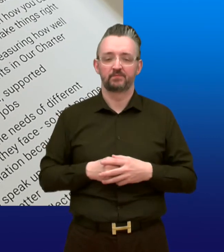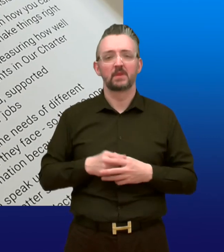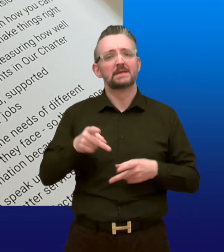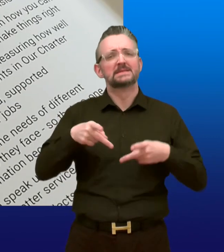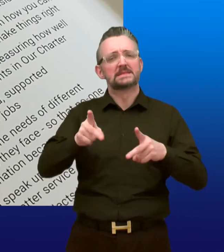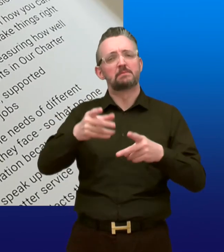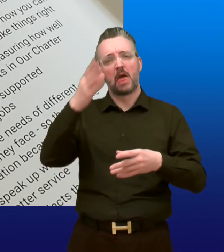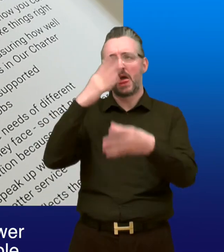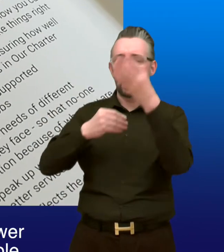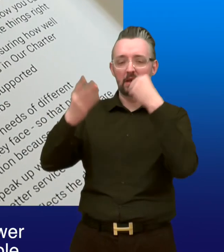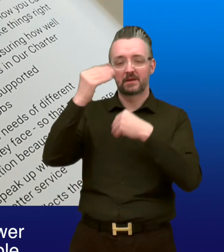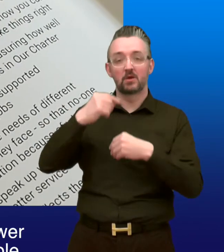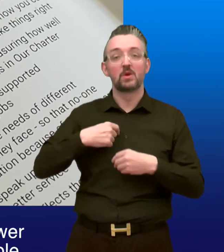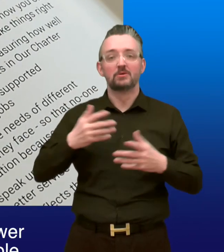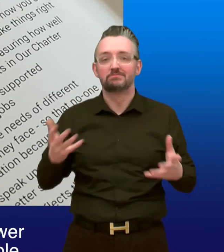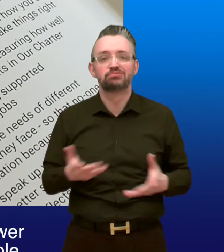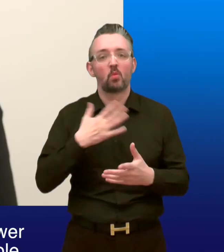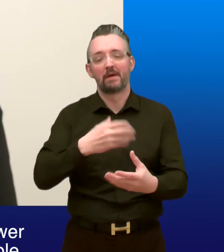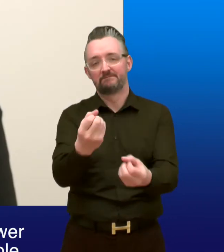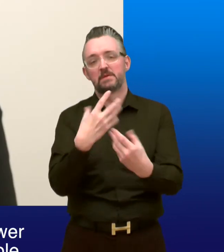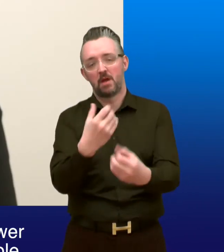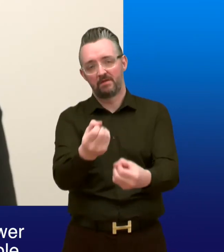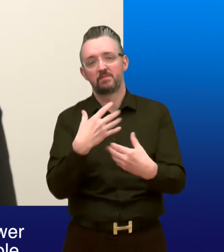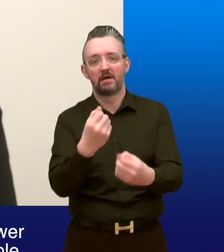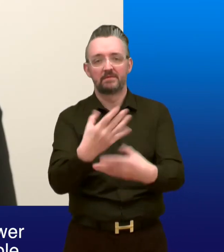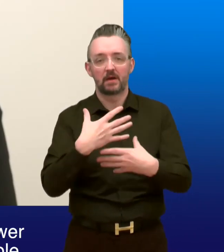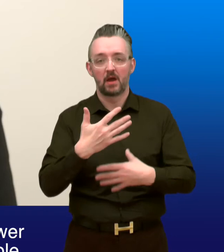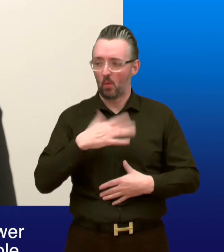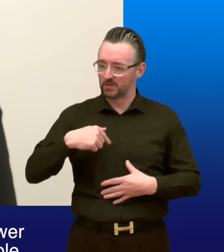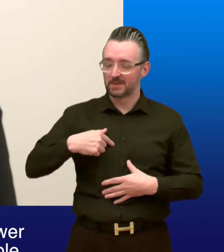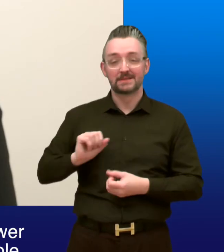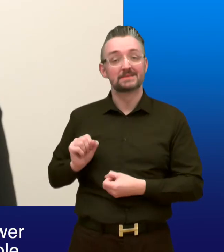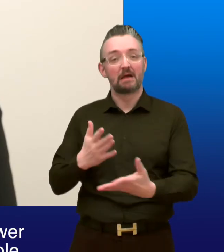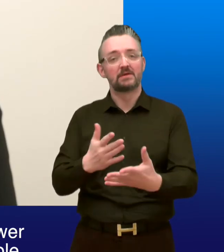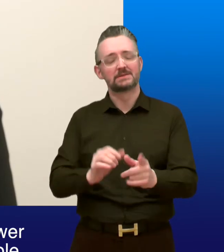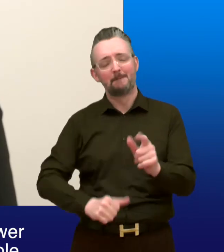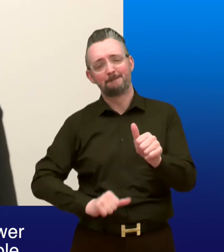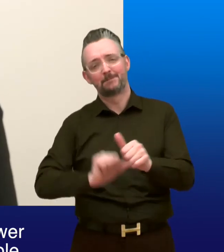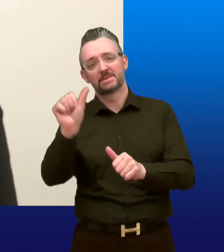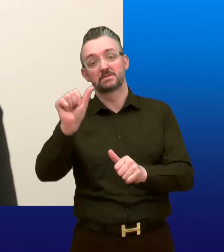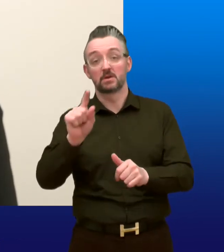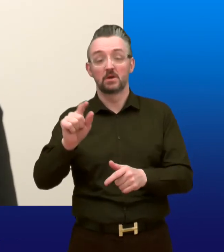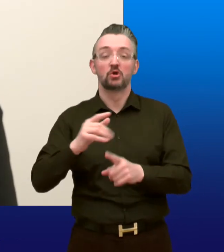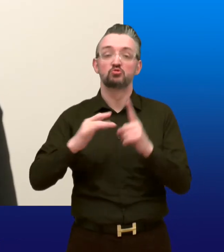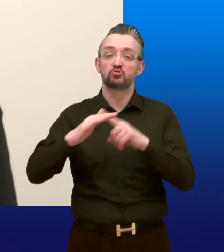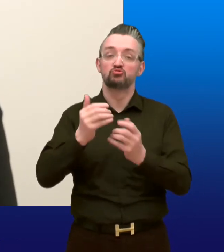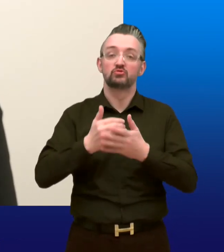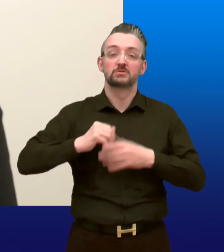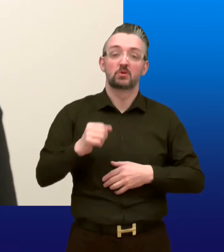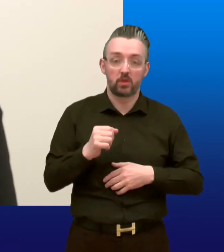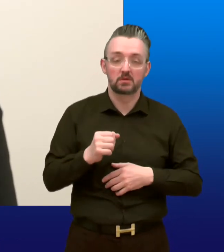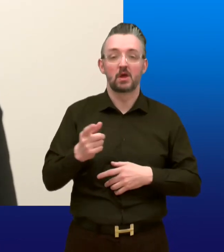A learning system. We will encourage feedback and empower people to deliver the best service possible. Social Security